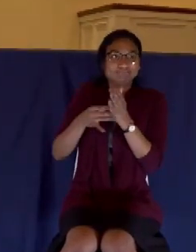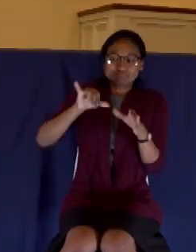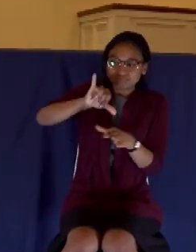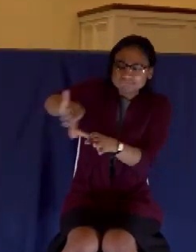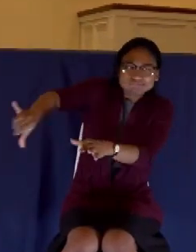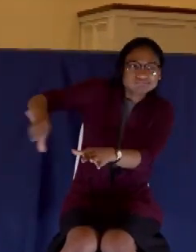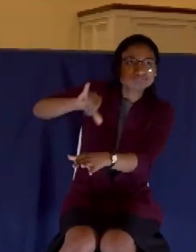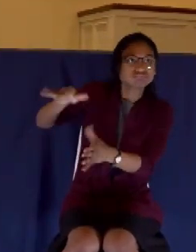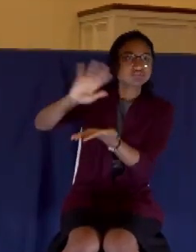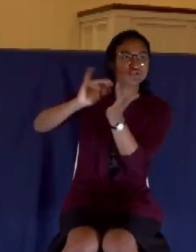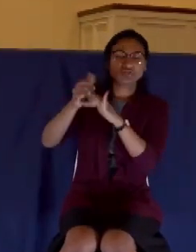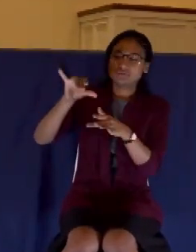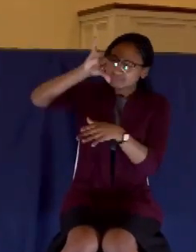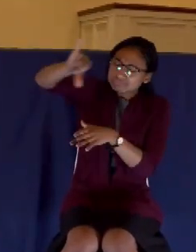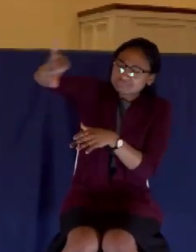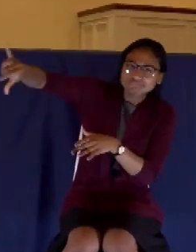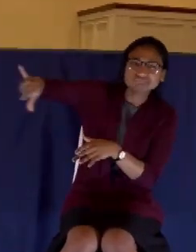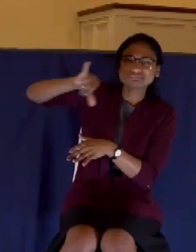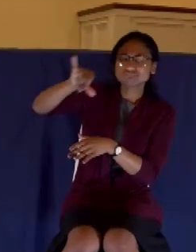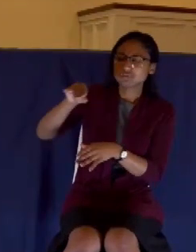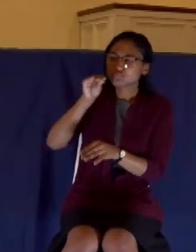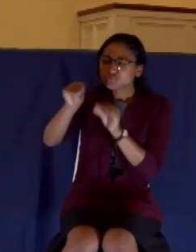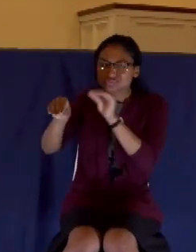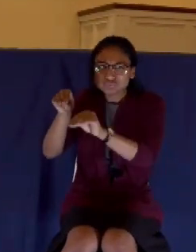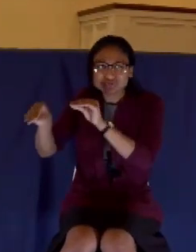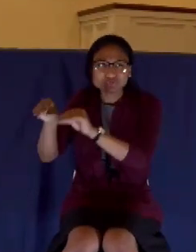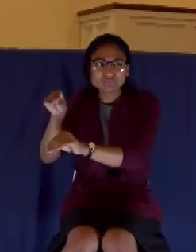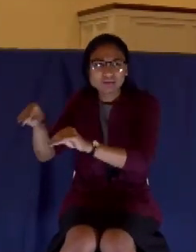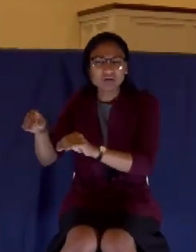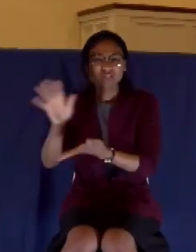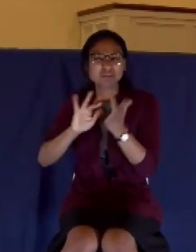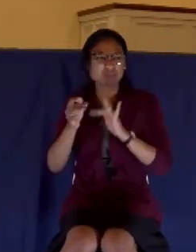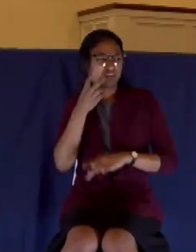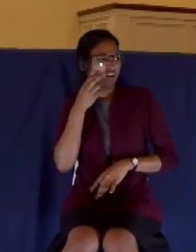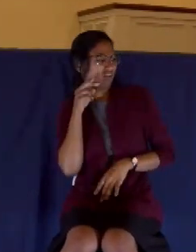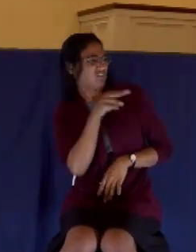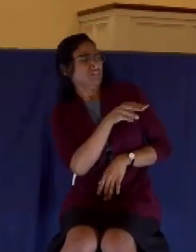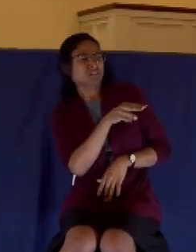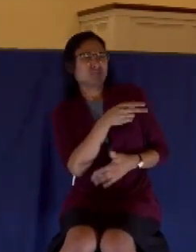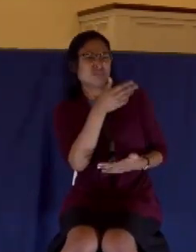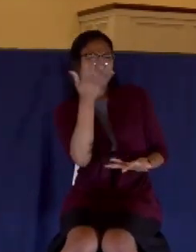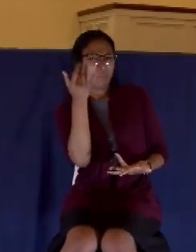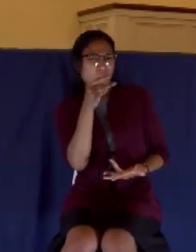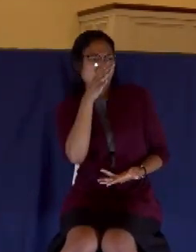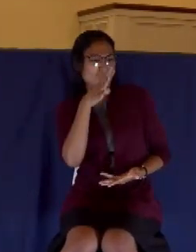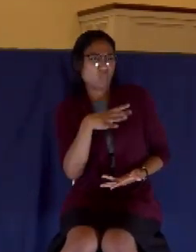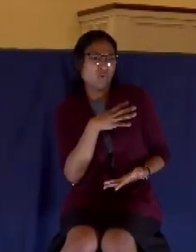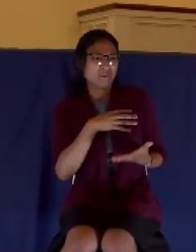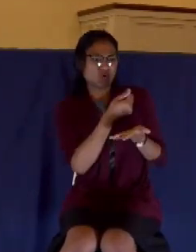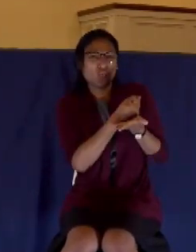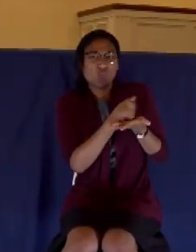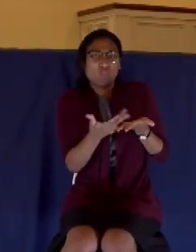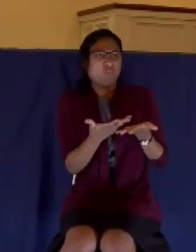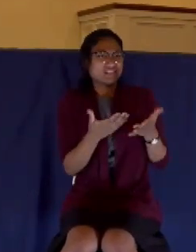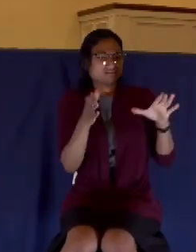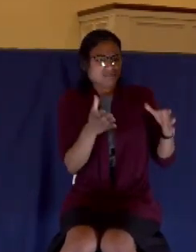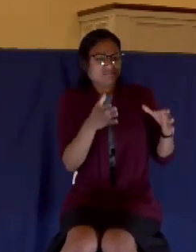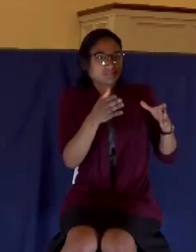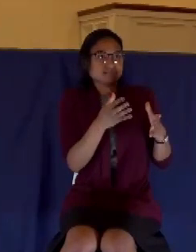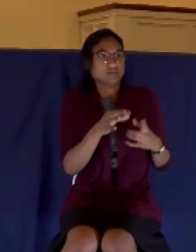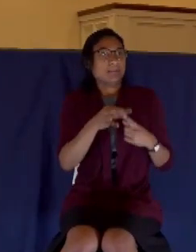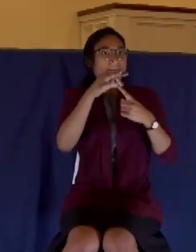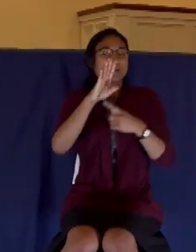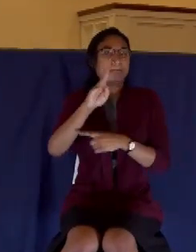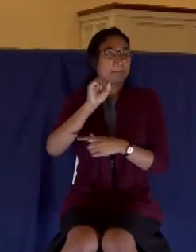and have been given to the poor. And they murmured against her. And Jesus said, Let her alone. Why trouble ye her?